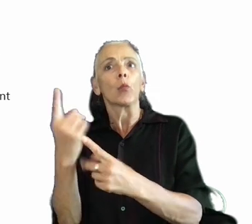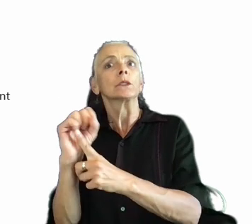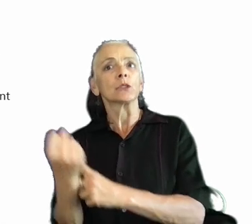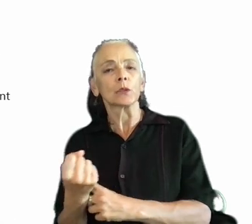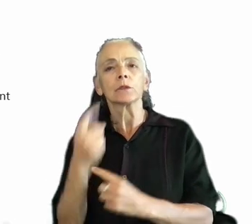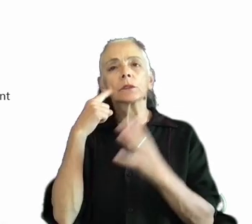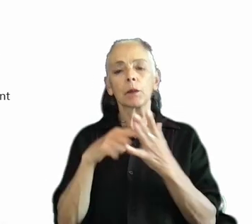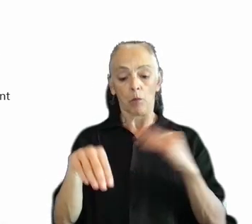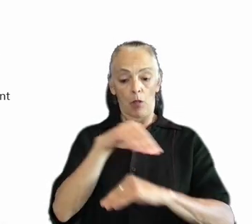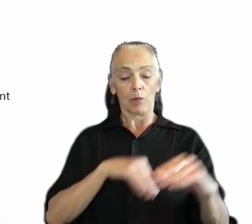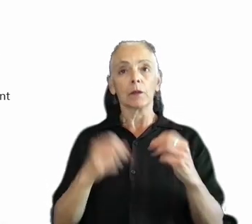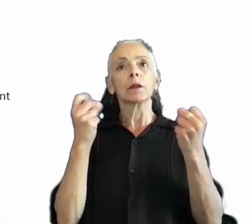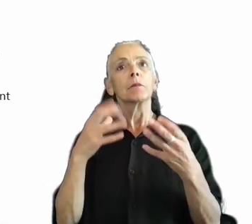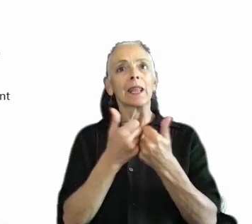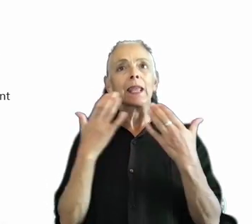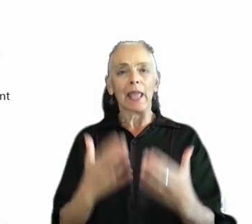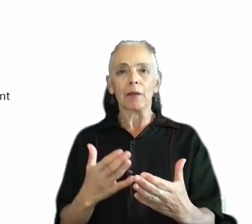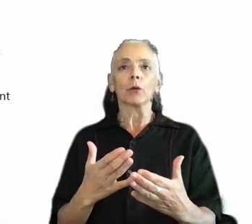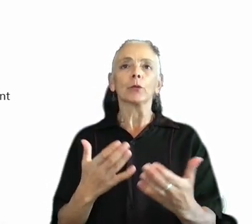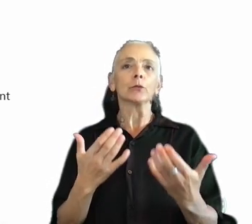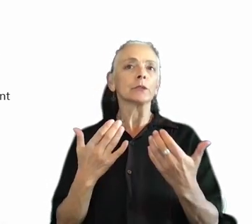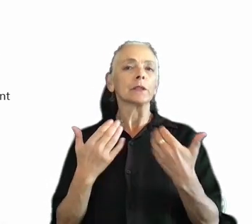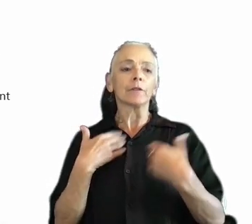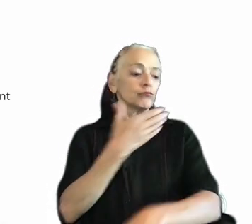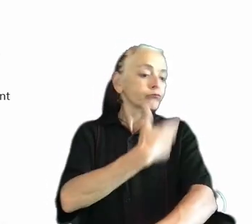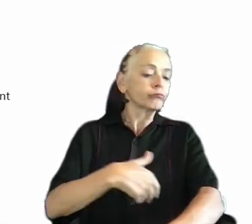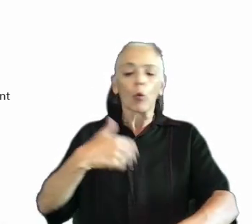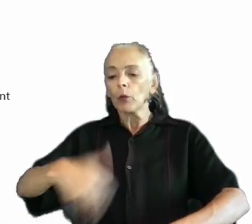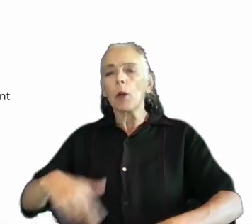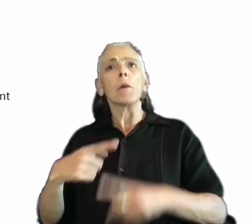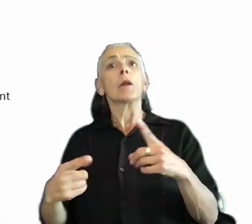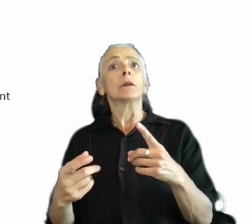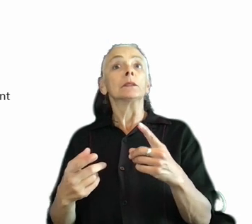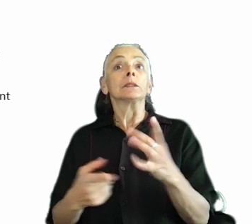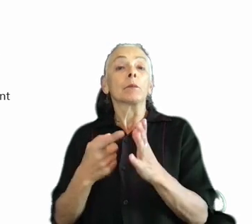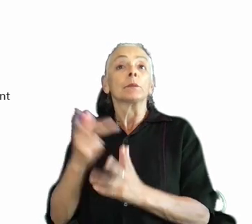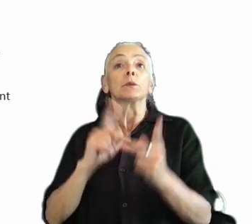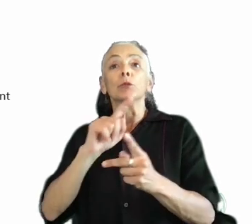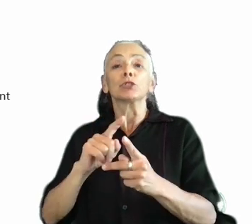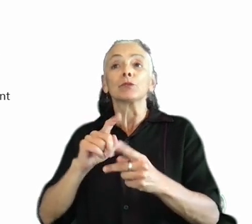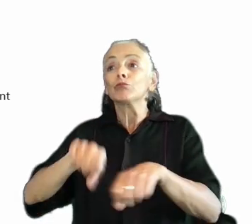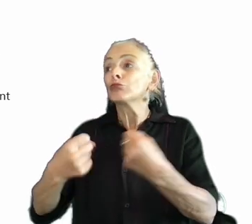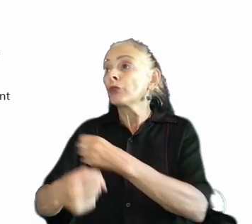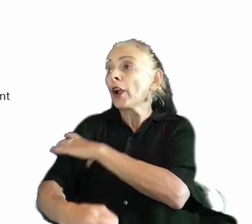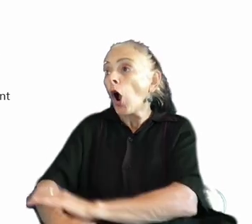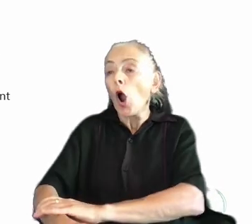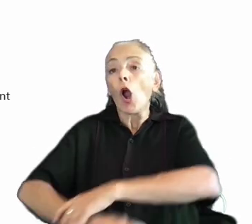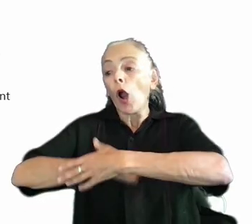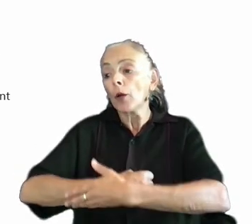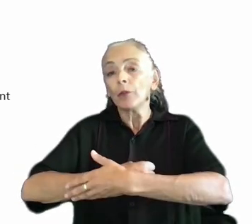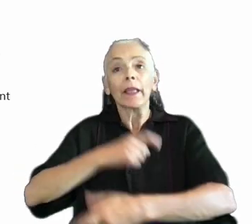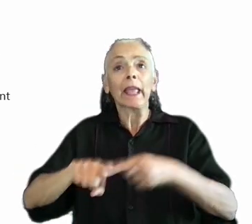There are plenty of gamers who have lost limbs, but many of us have also been in a sling for several weeks and been unable to use one of our limbs.